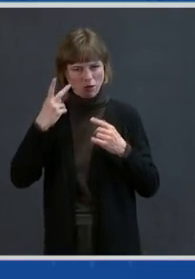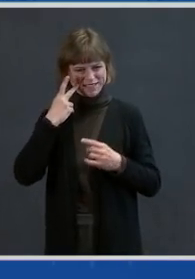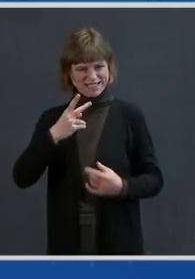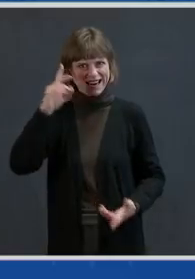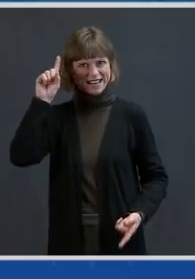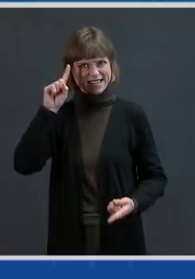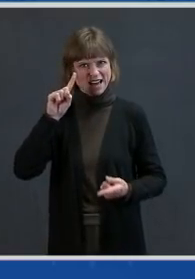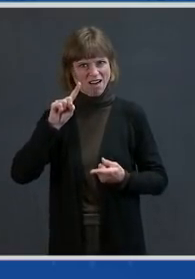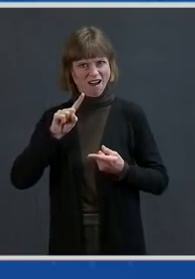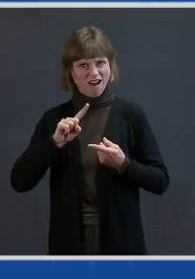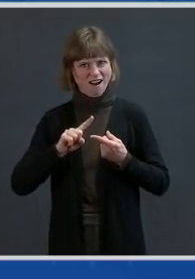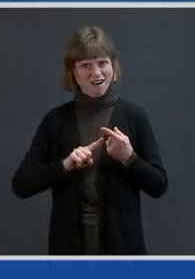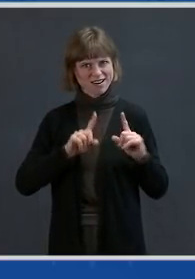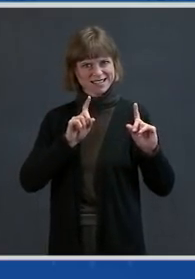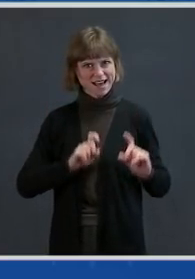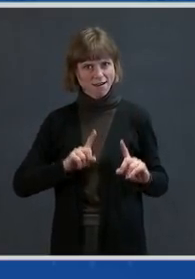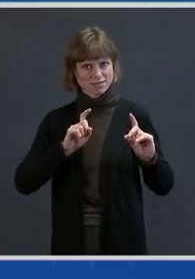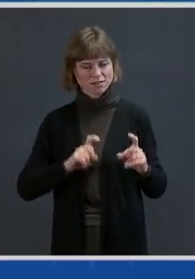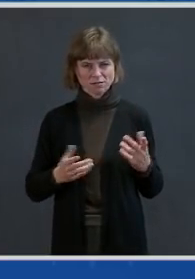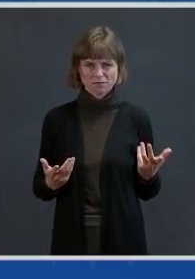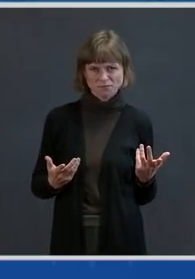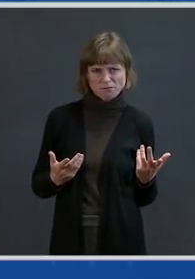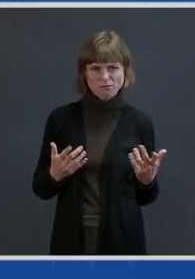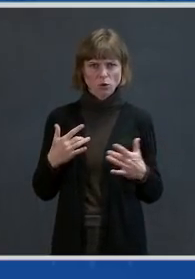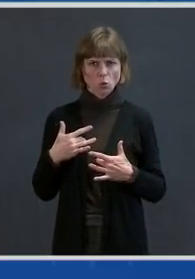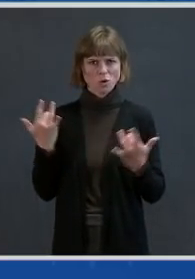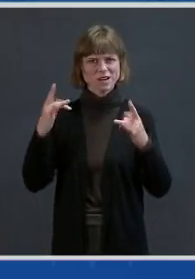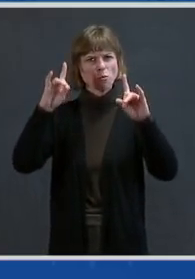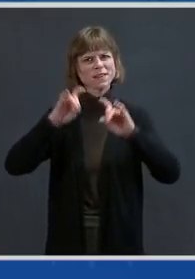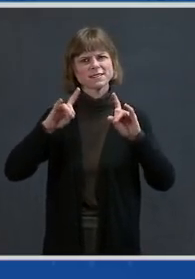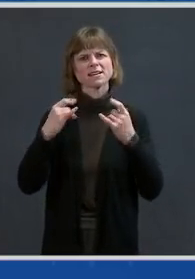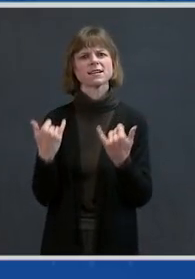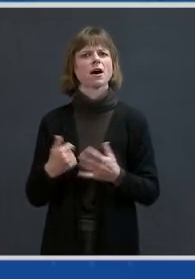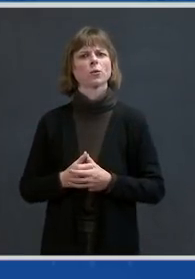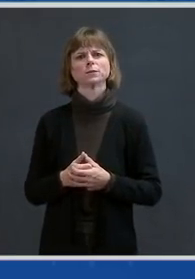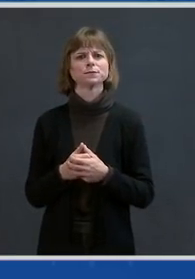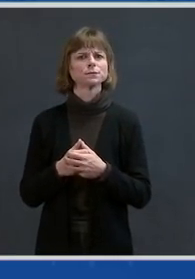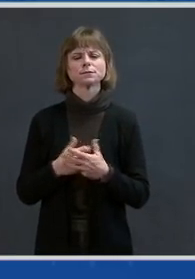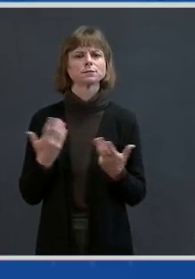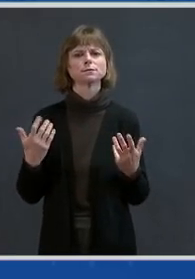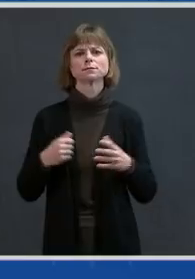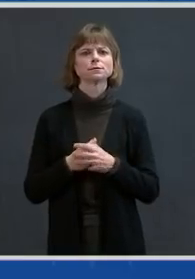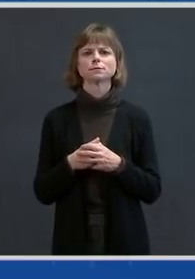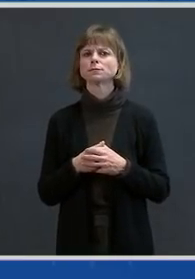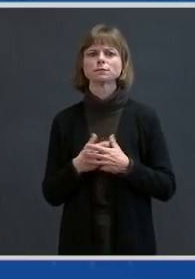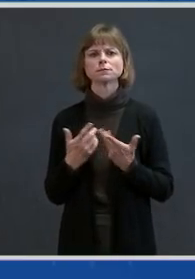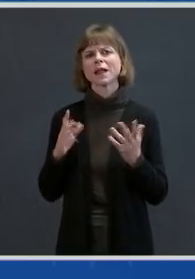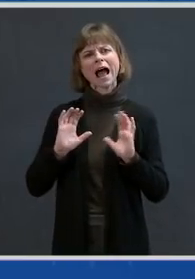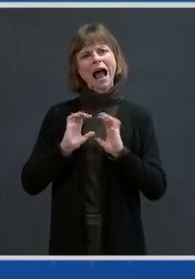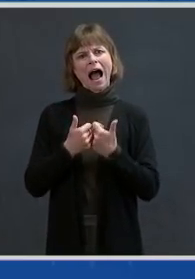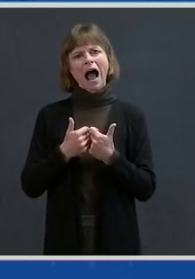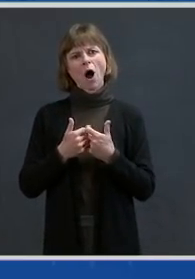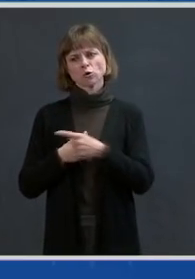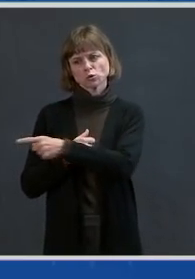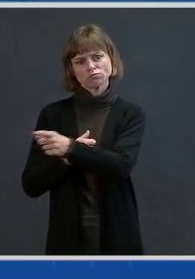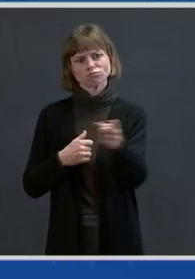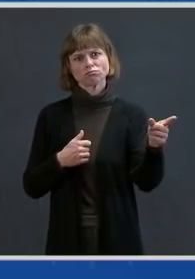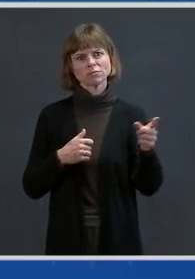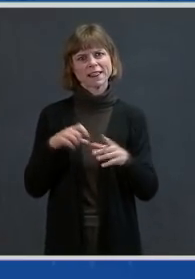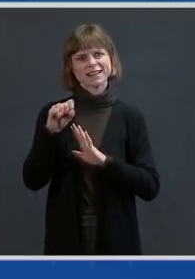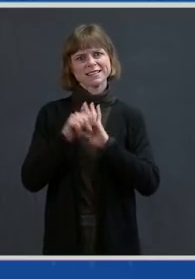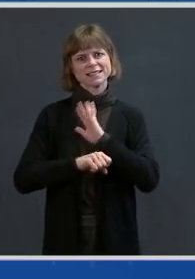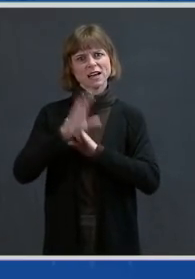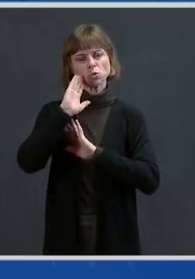So do you have an accounting of where these tests are now? How do you plan to, you know, make the states accountable to use them? Are you